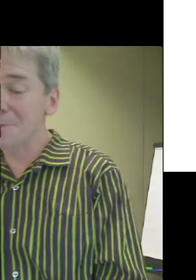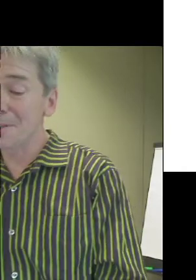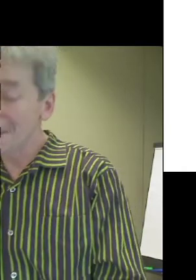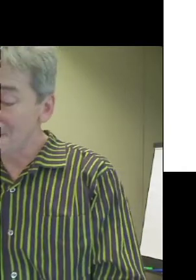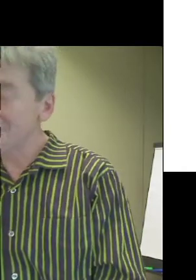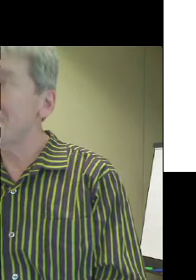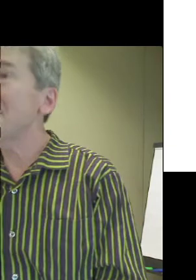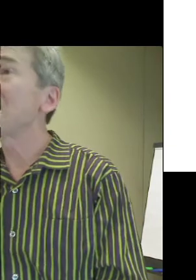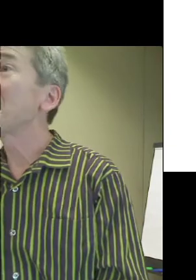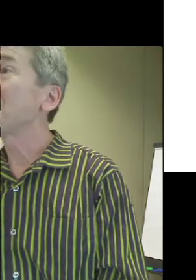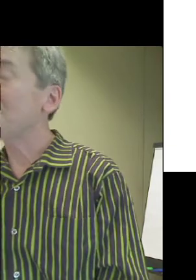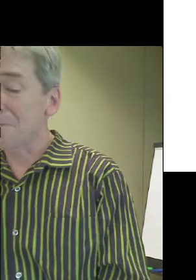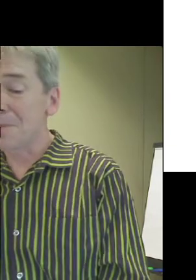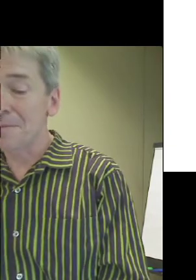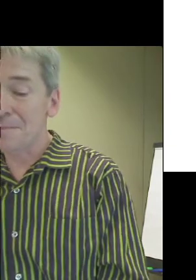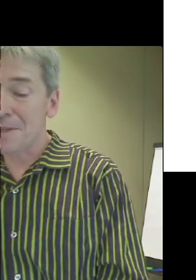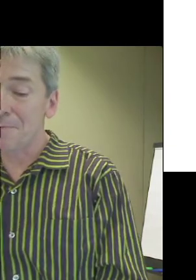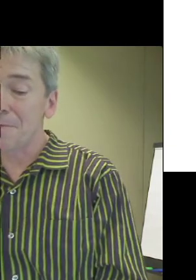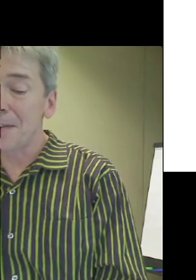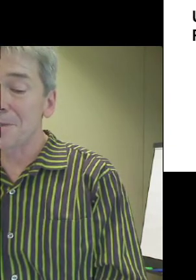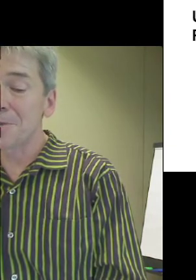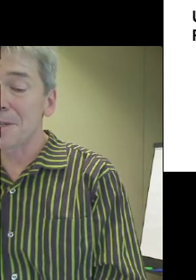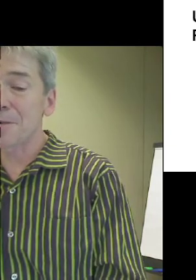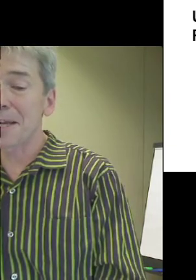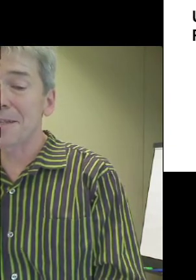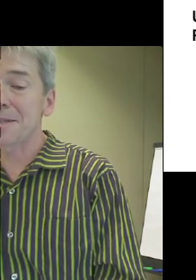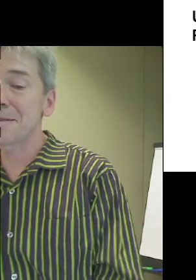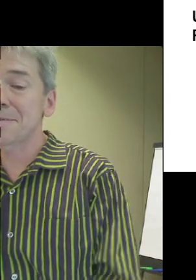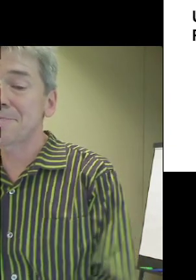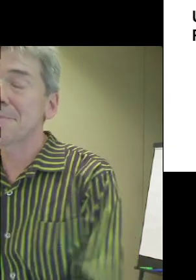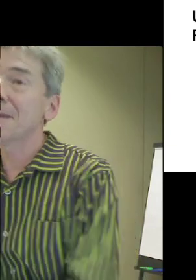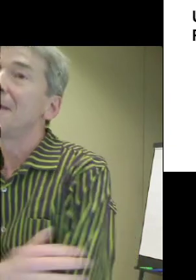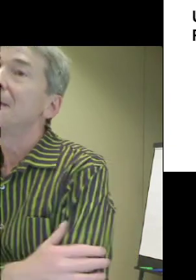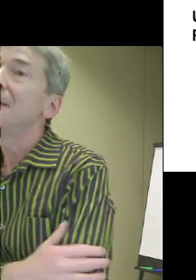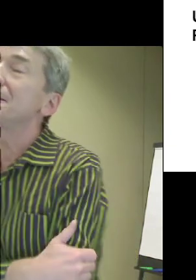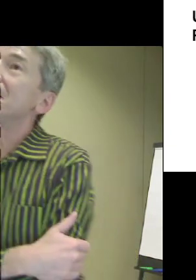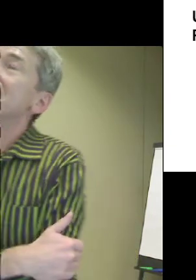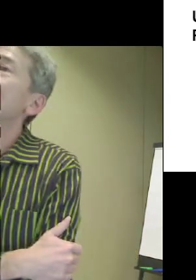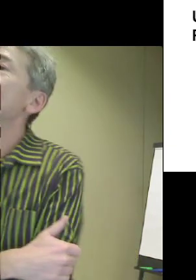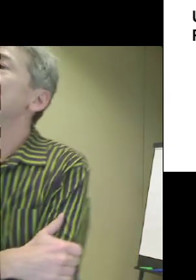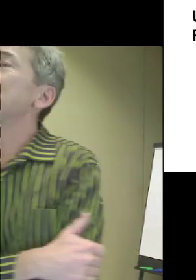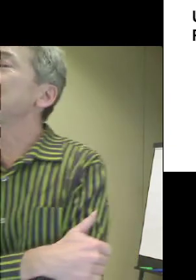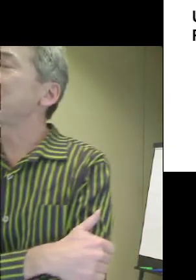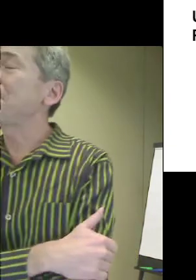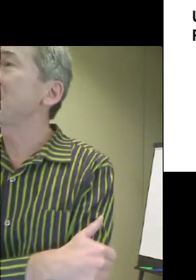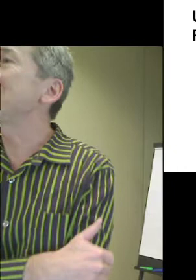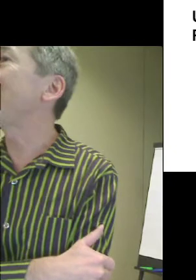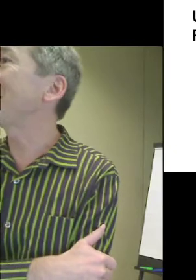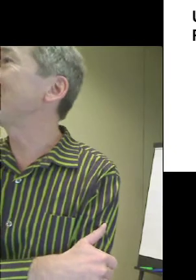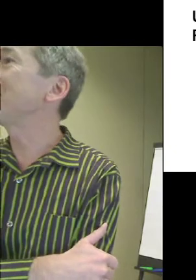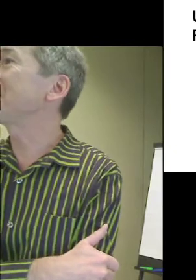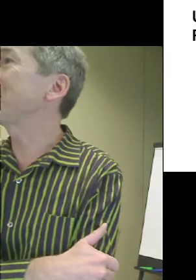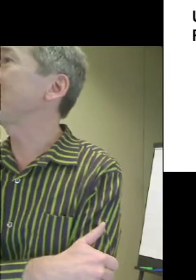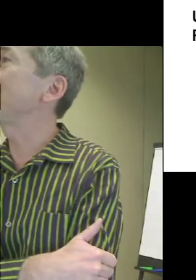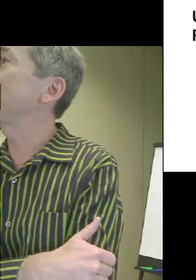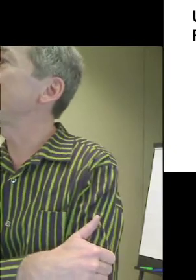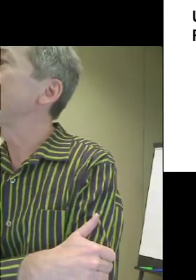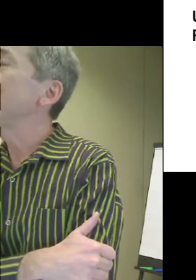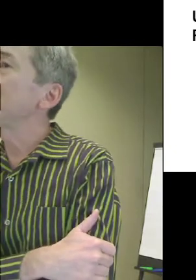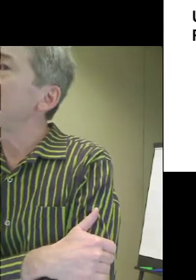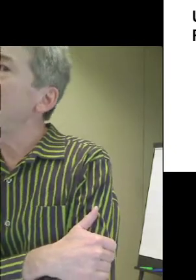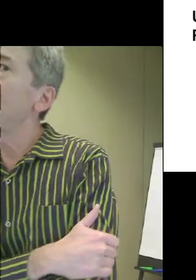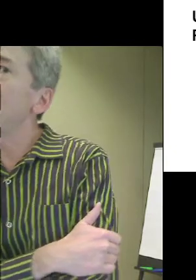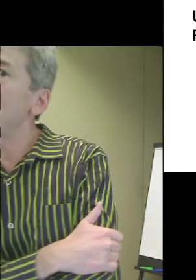relationships, is there to be reflected on and practiced. These kind of poetic values of